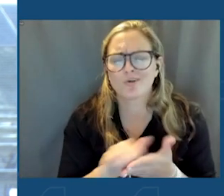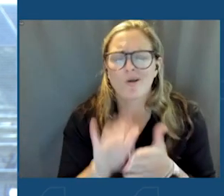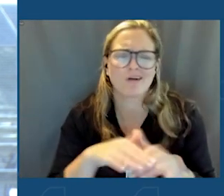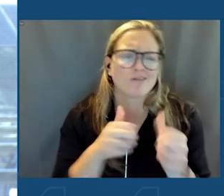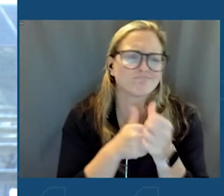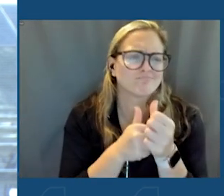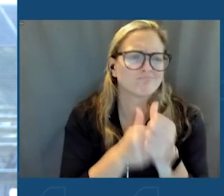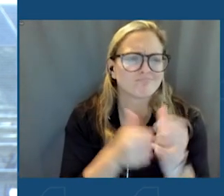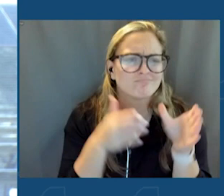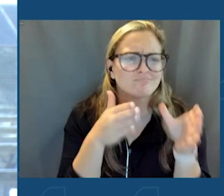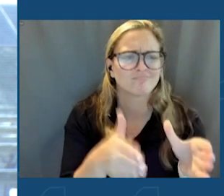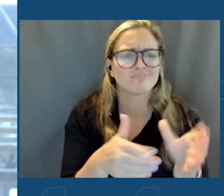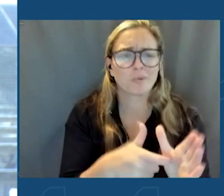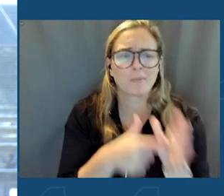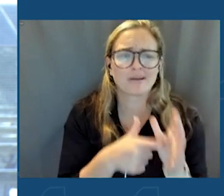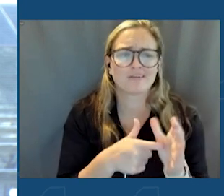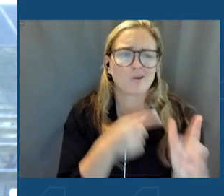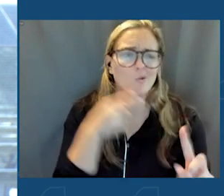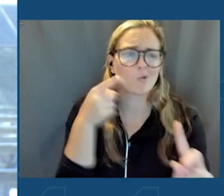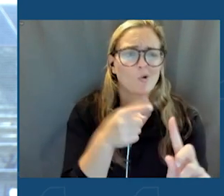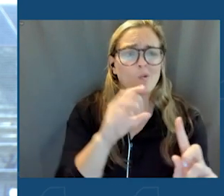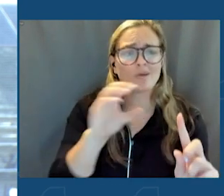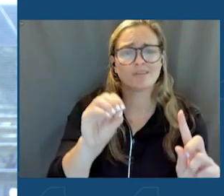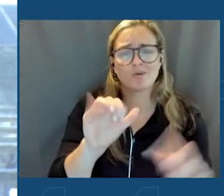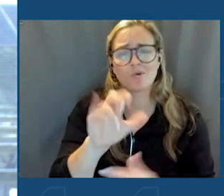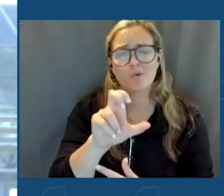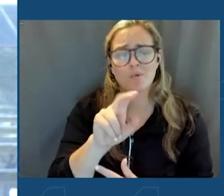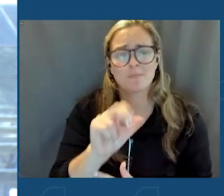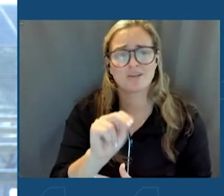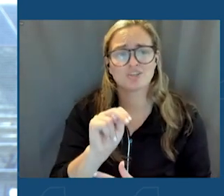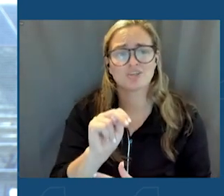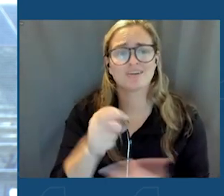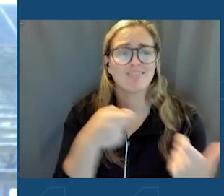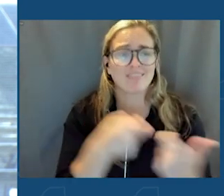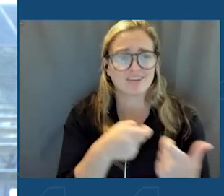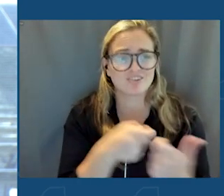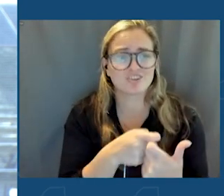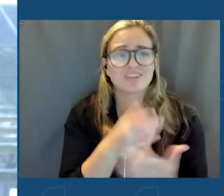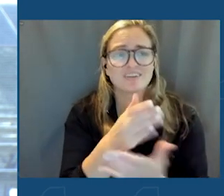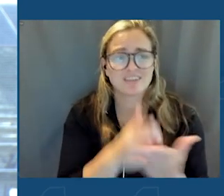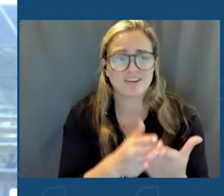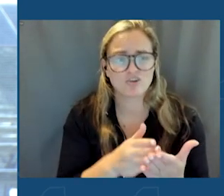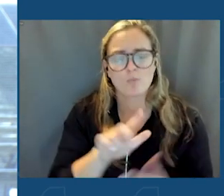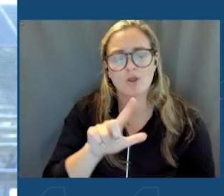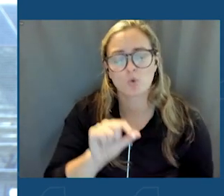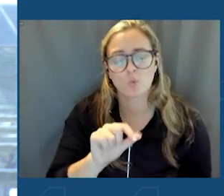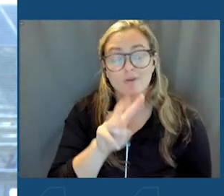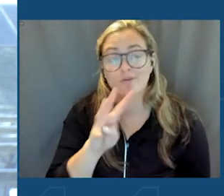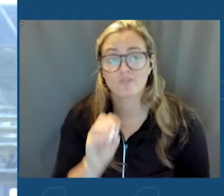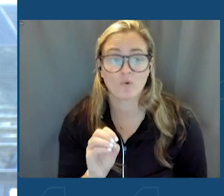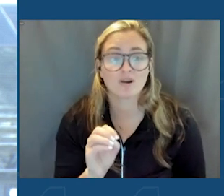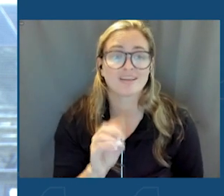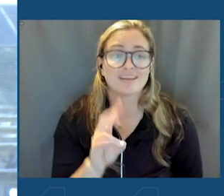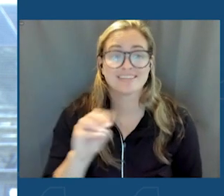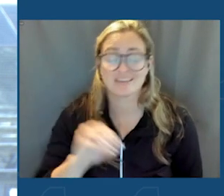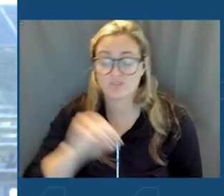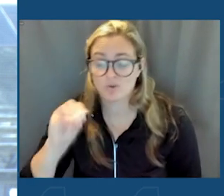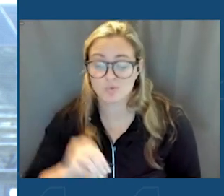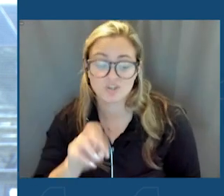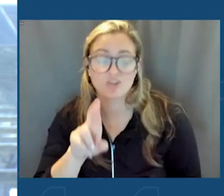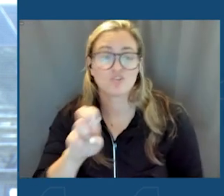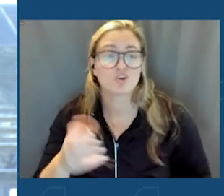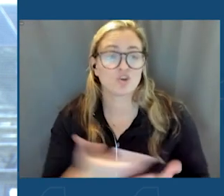achieve its mandated goal of a zero-emission electricity sector by 2040, including 70% renewable energy